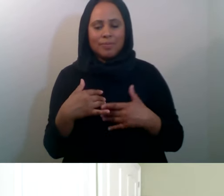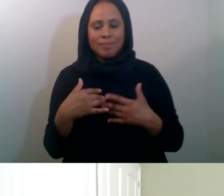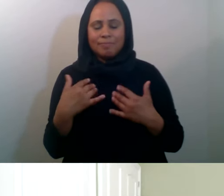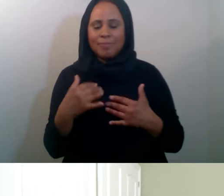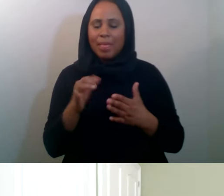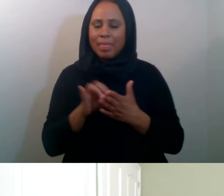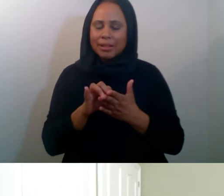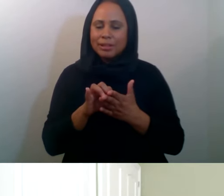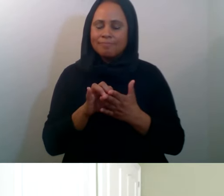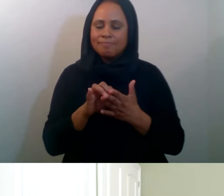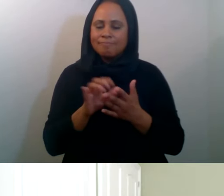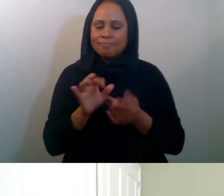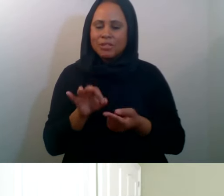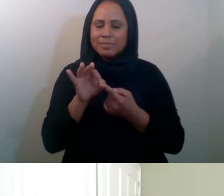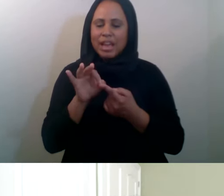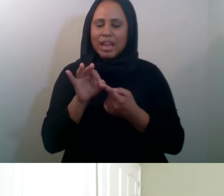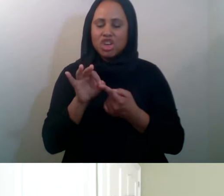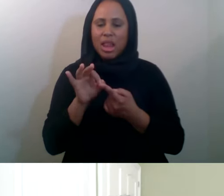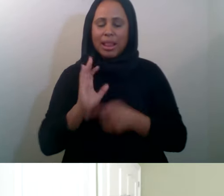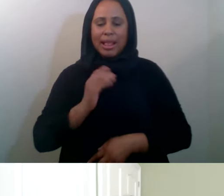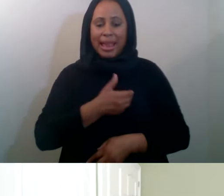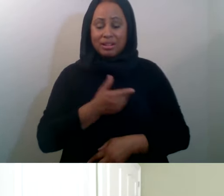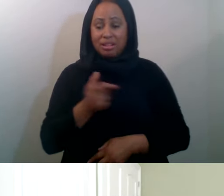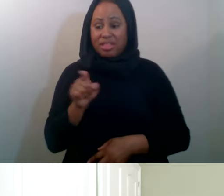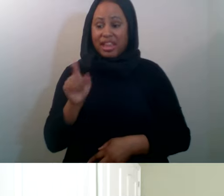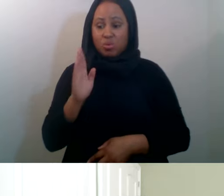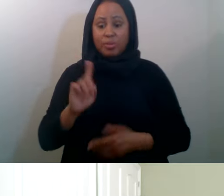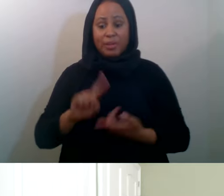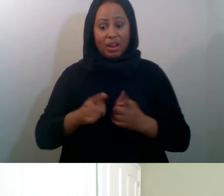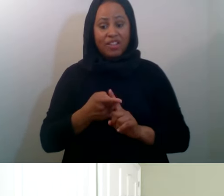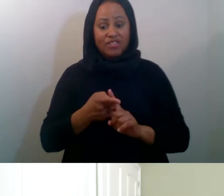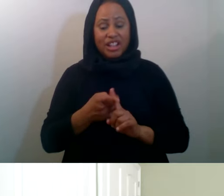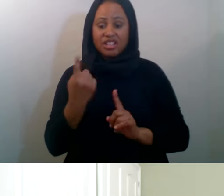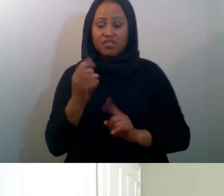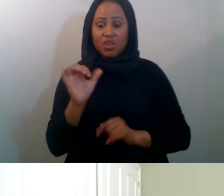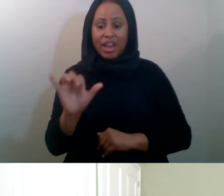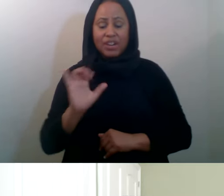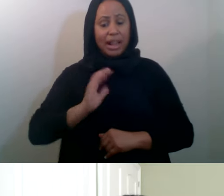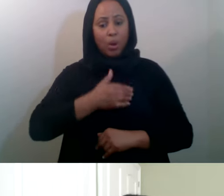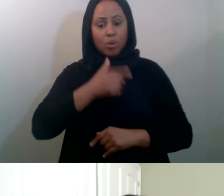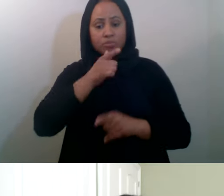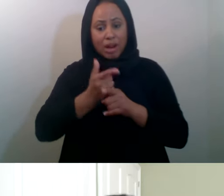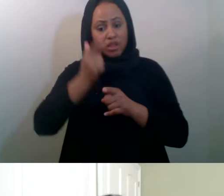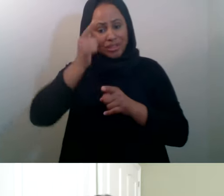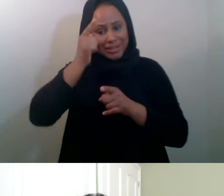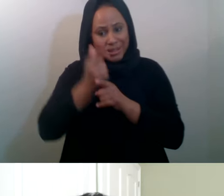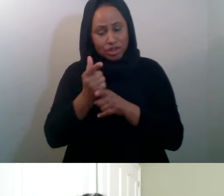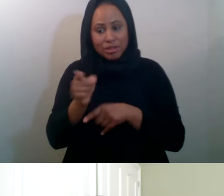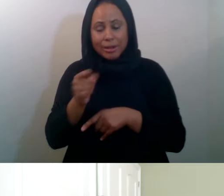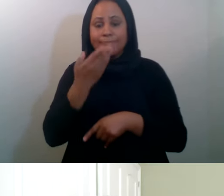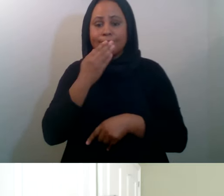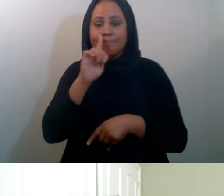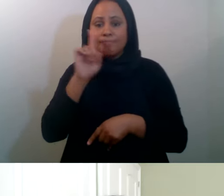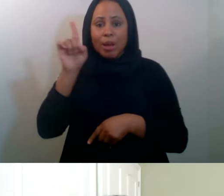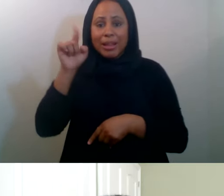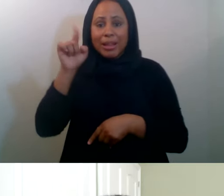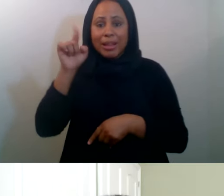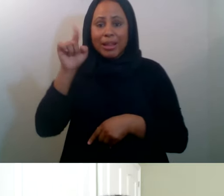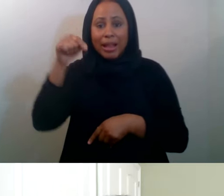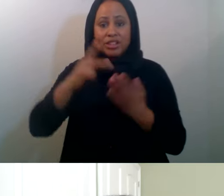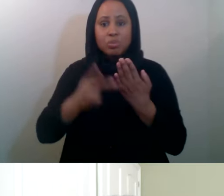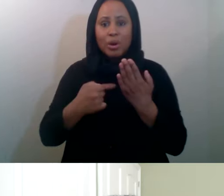will be our friends forever. Our, our brothers, our sisters. So alhamdulillah, with this program, I have been able to meet